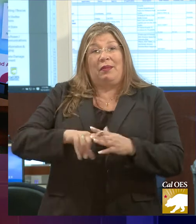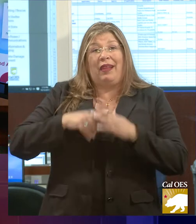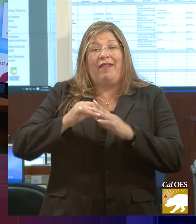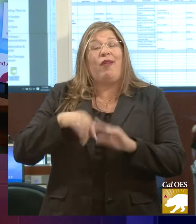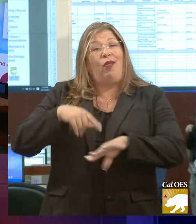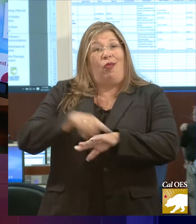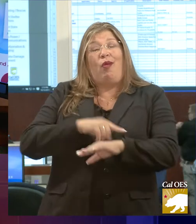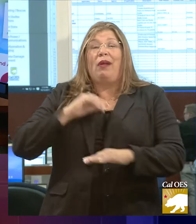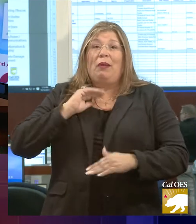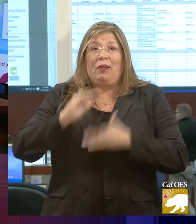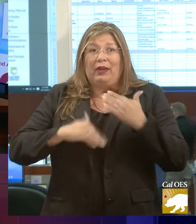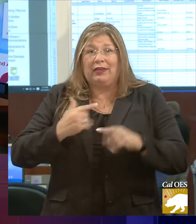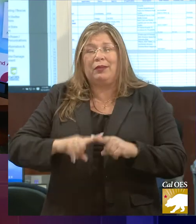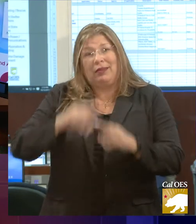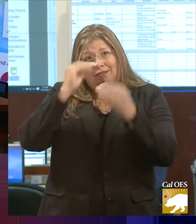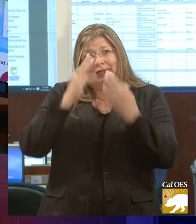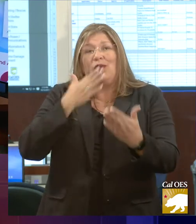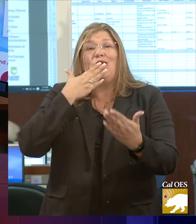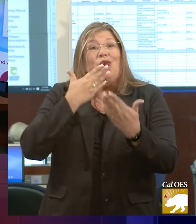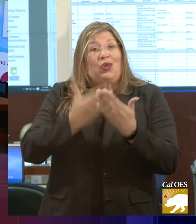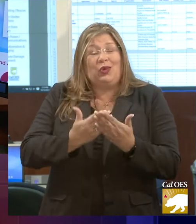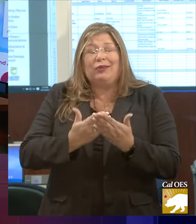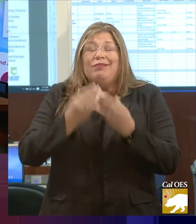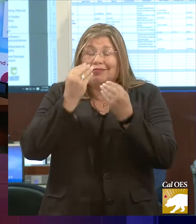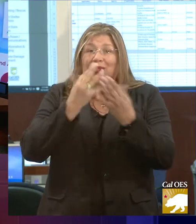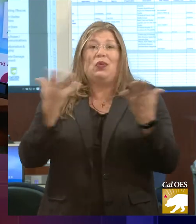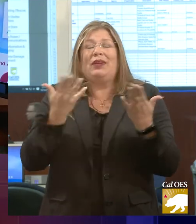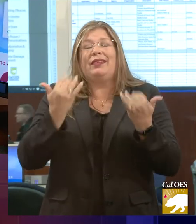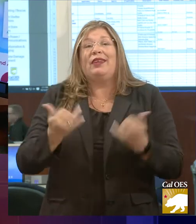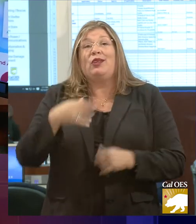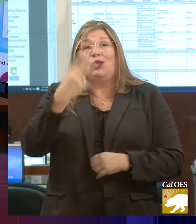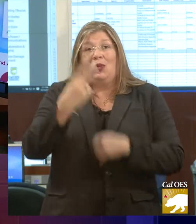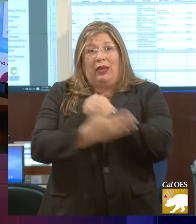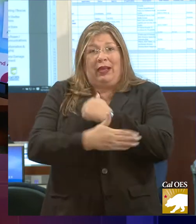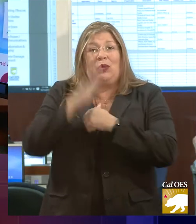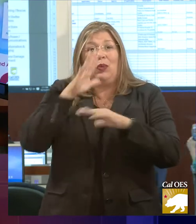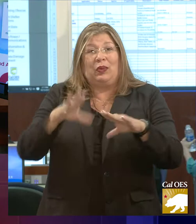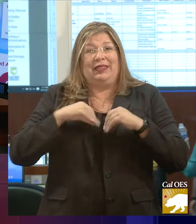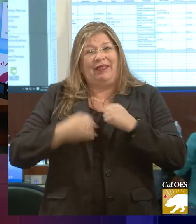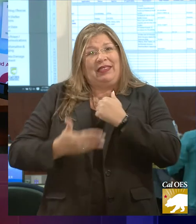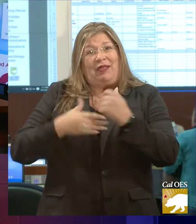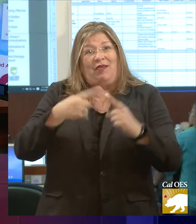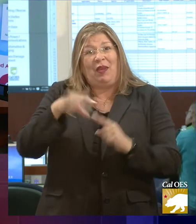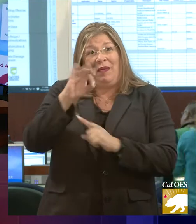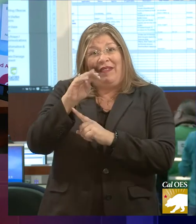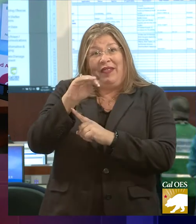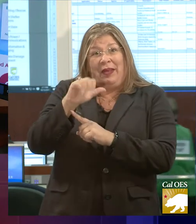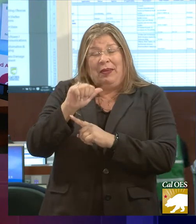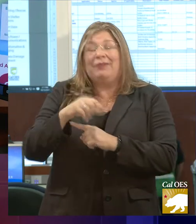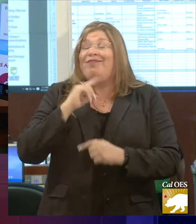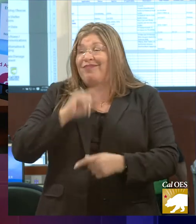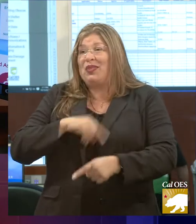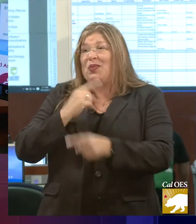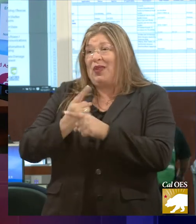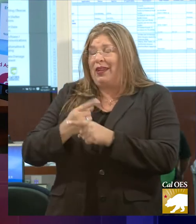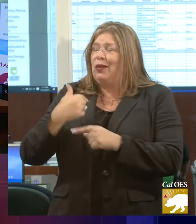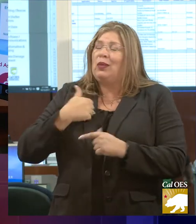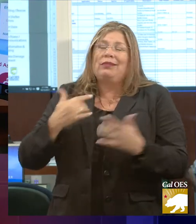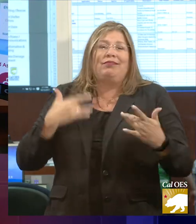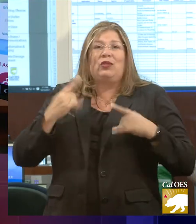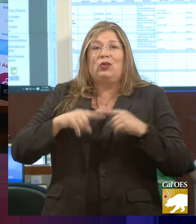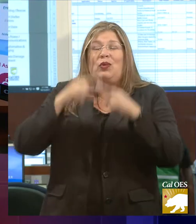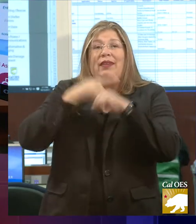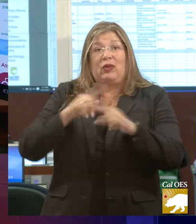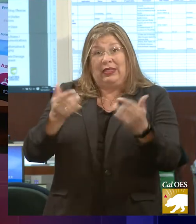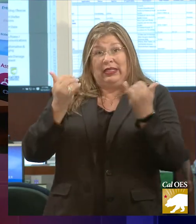The beginning of a long process, but good news today. Two counties are now going to get assistance from FEMA. That's correct. We are happy